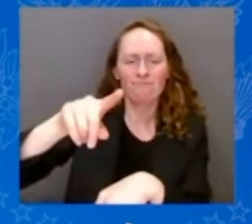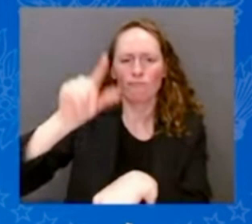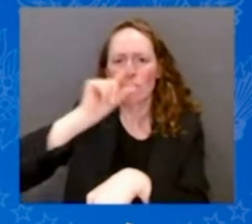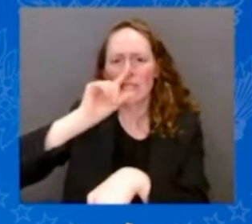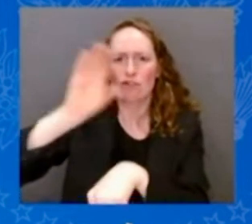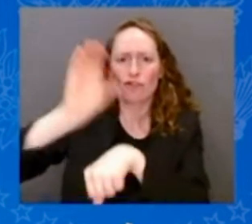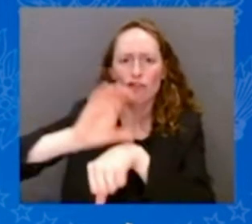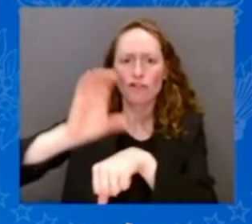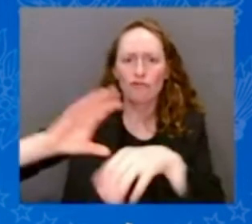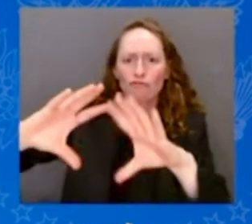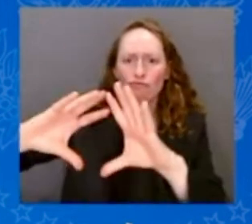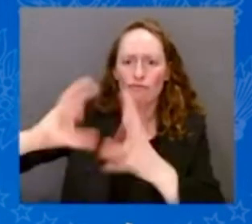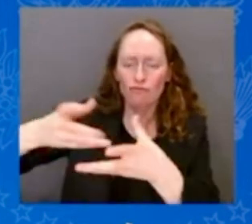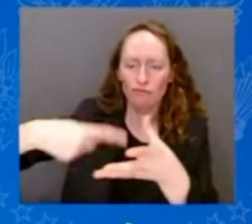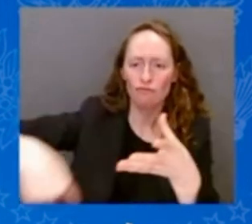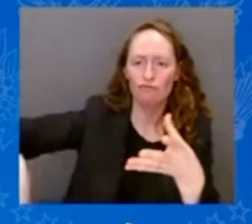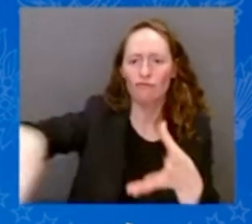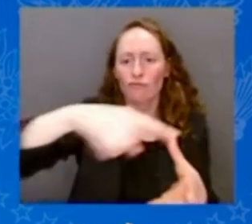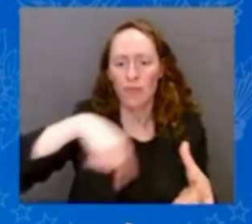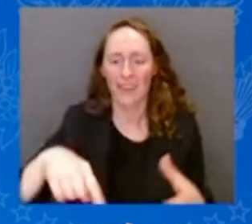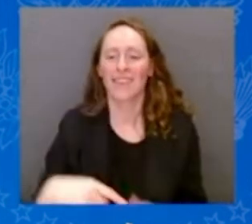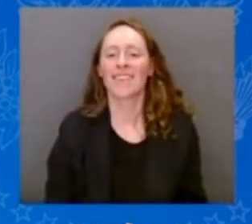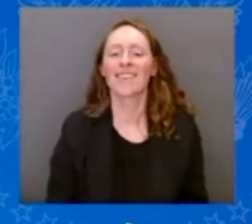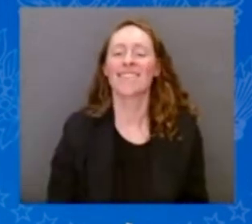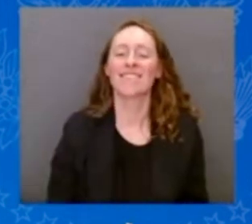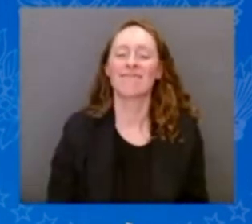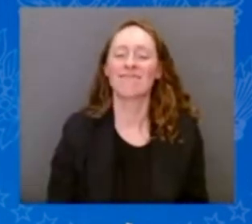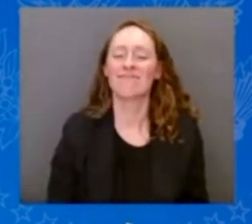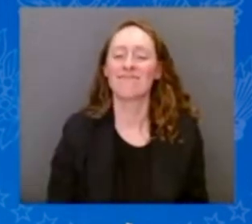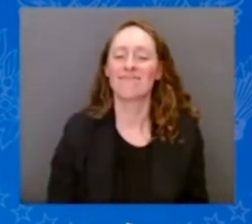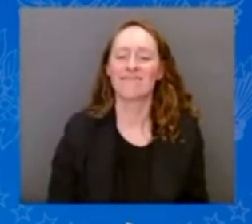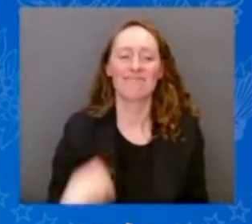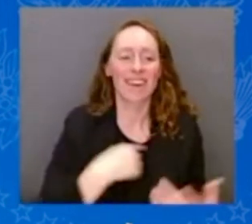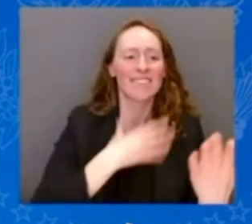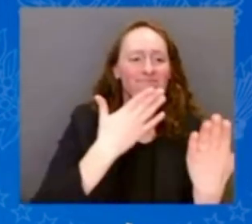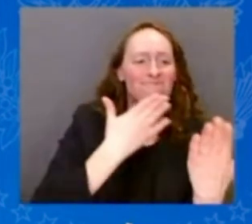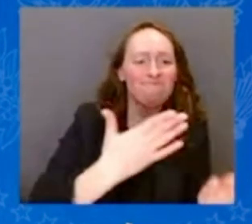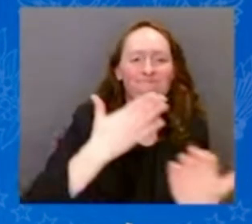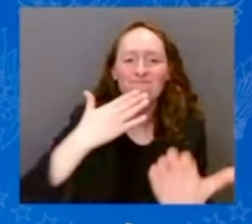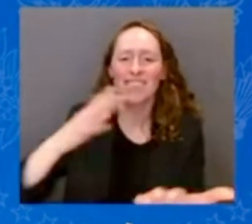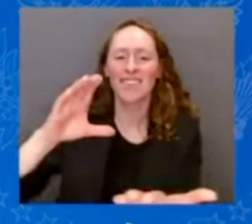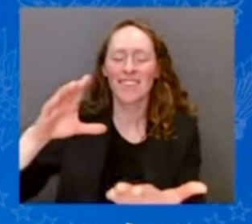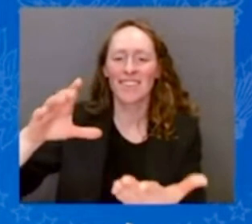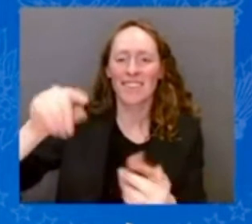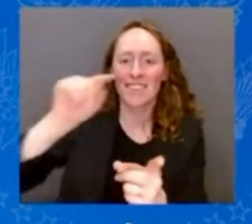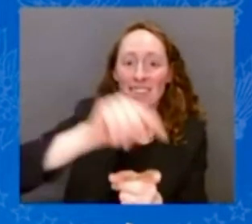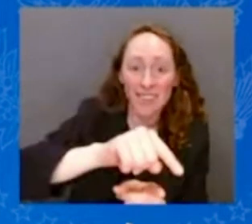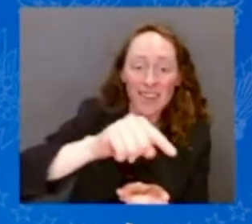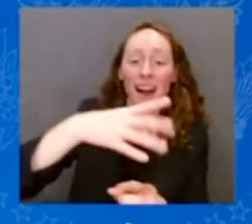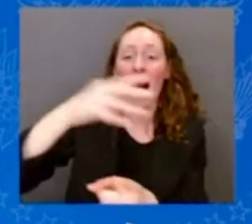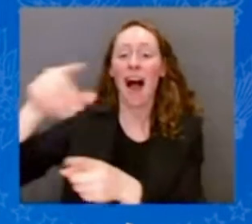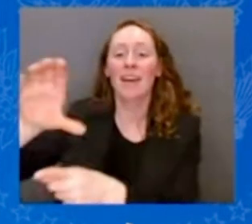Cyprus and our own Ambassador of Greece, George Souness. George, where are you? There he is.